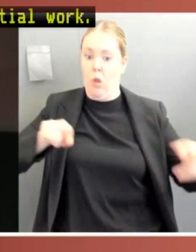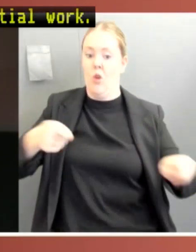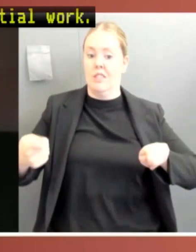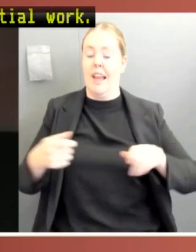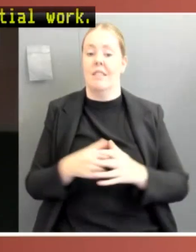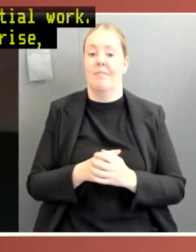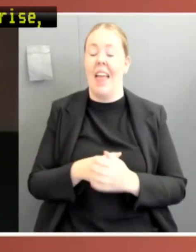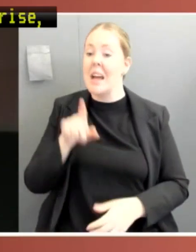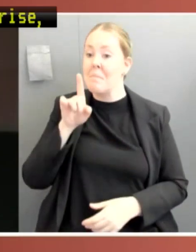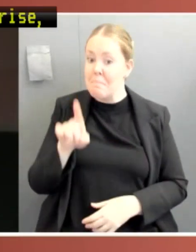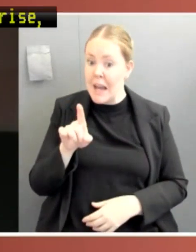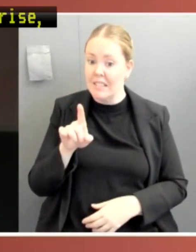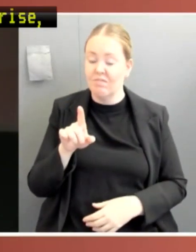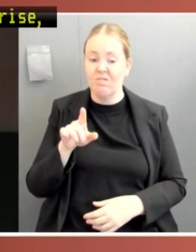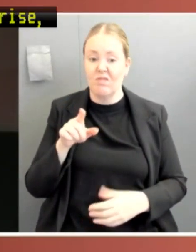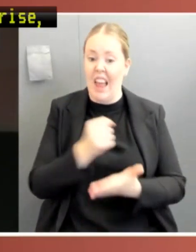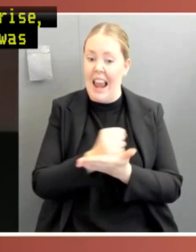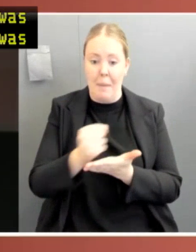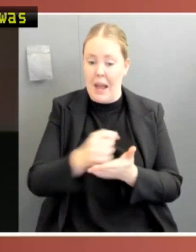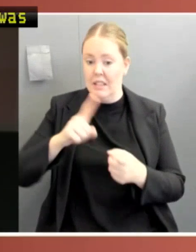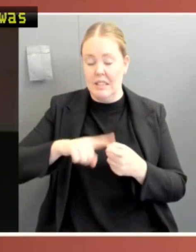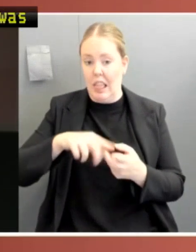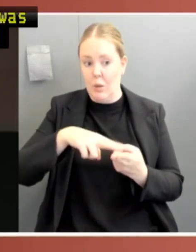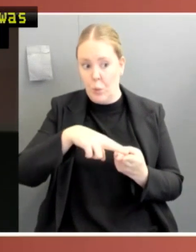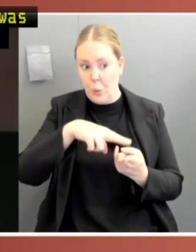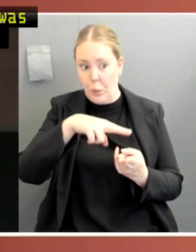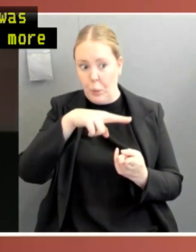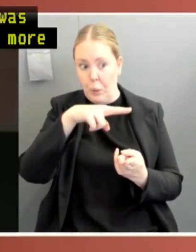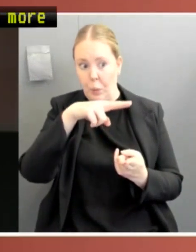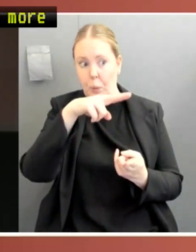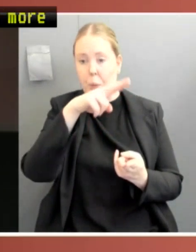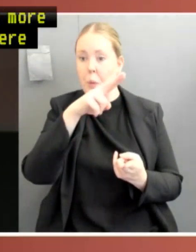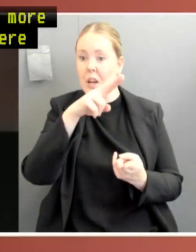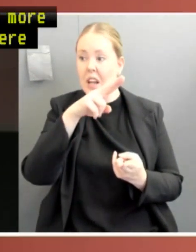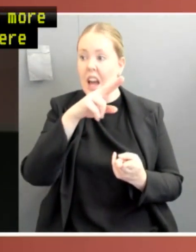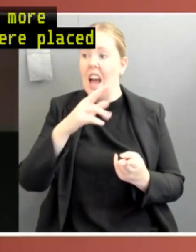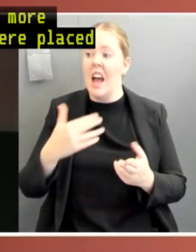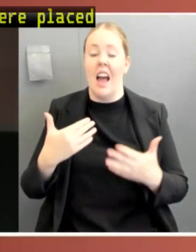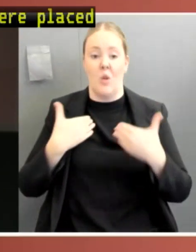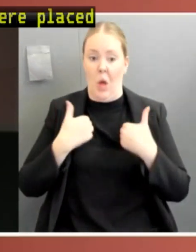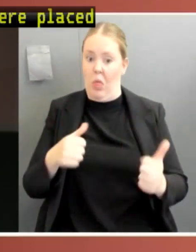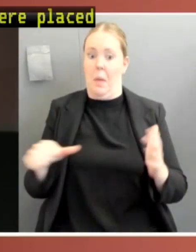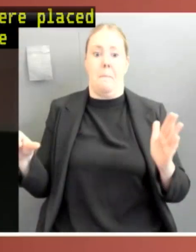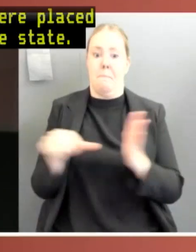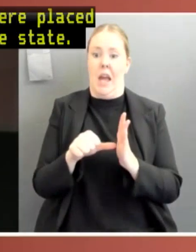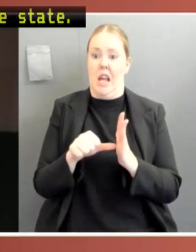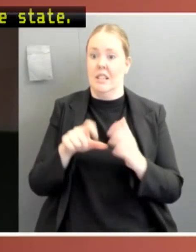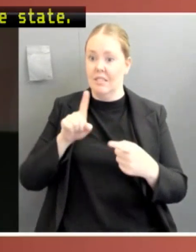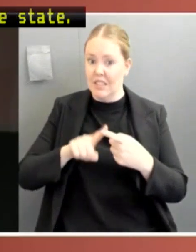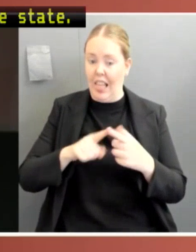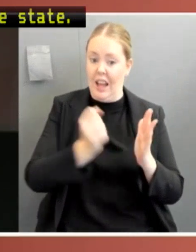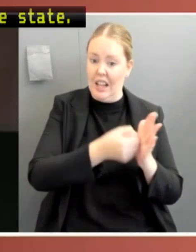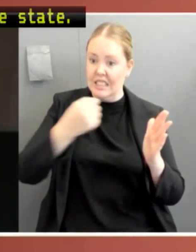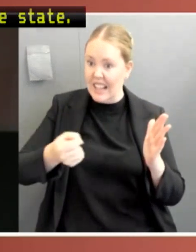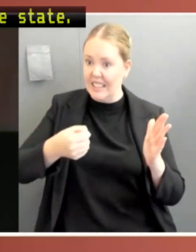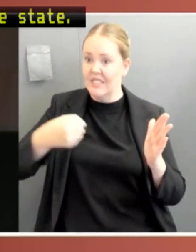extended several times and more significant restrictions were placed on all residents within the state. Residents in local government areas of concern, which happened to all be in